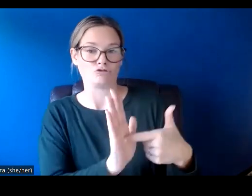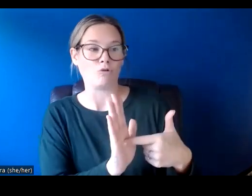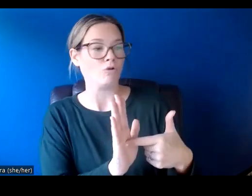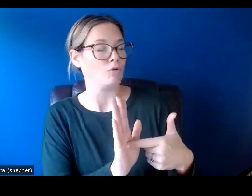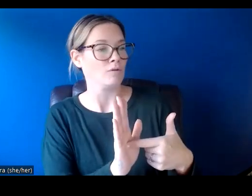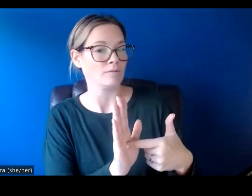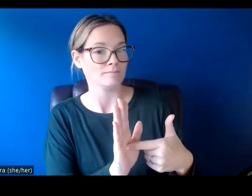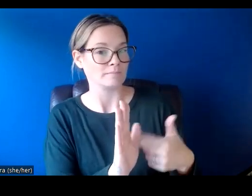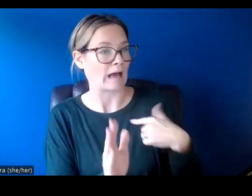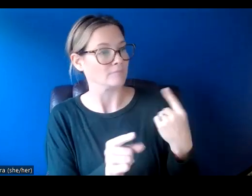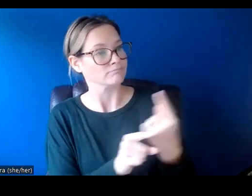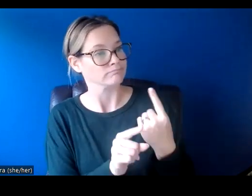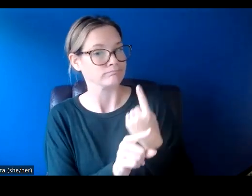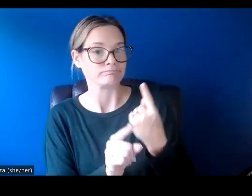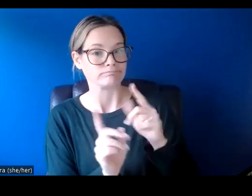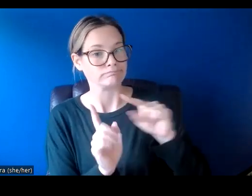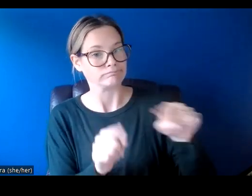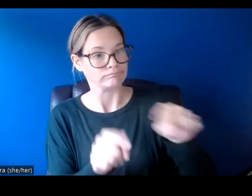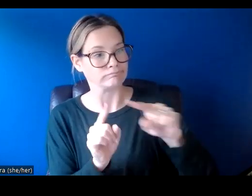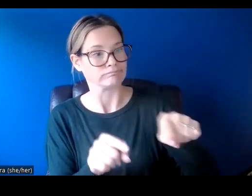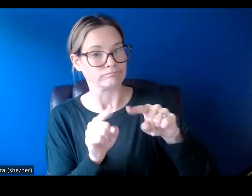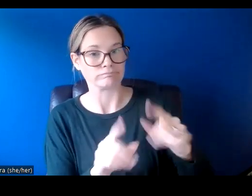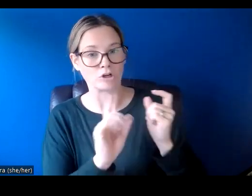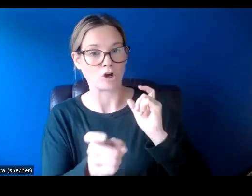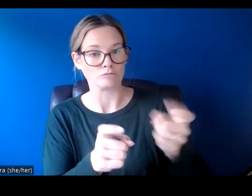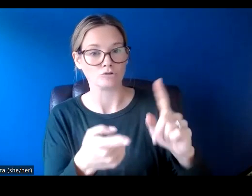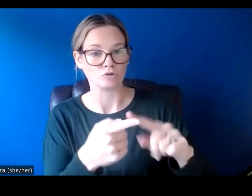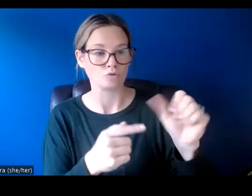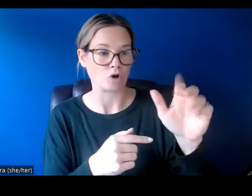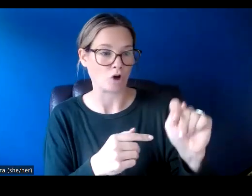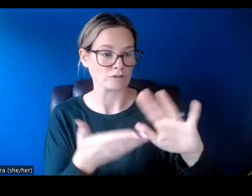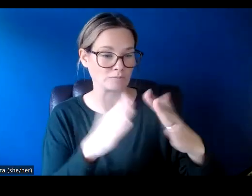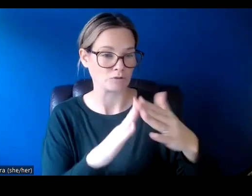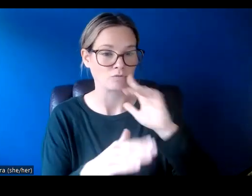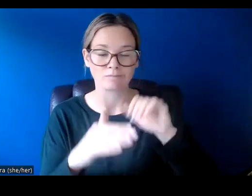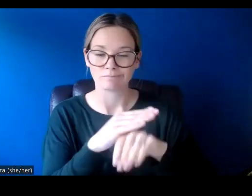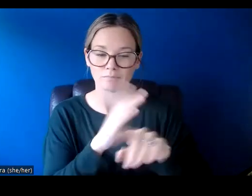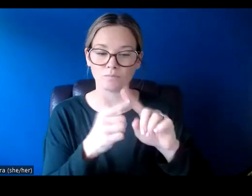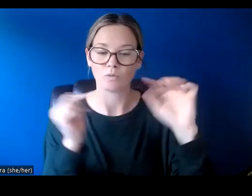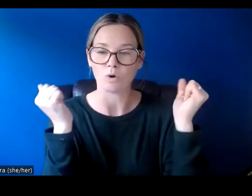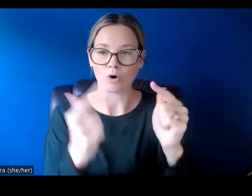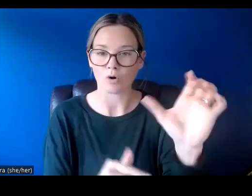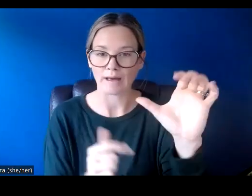they regularly make significant contributions to the arts that are accessible to Calgarians.